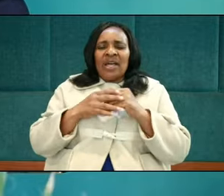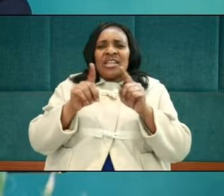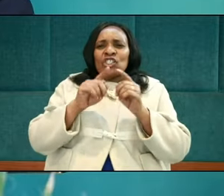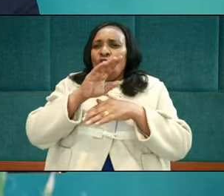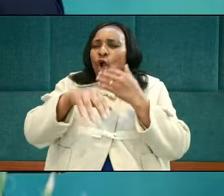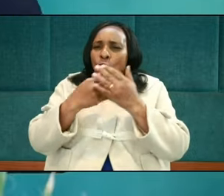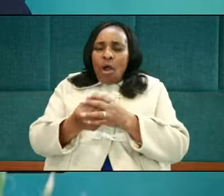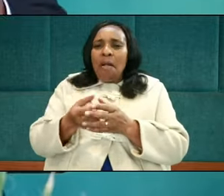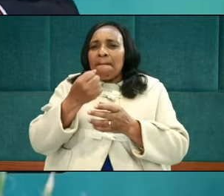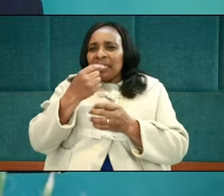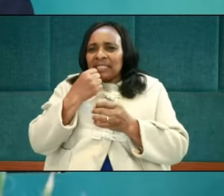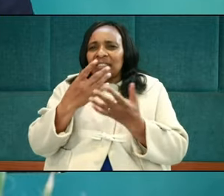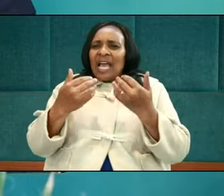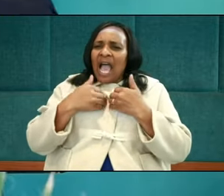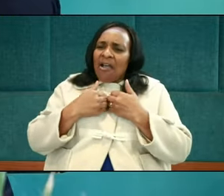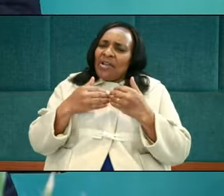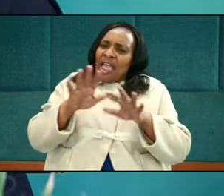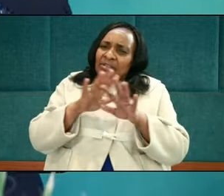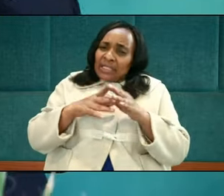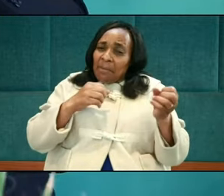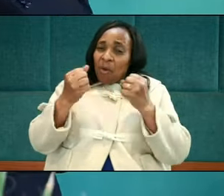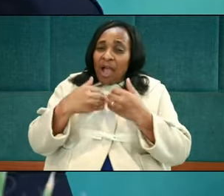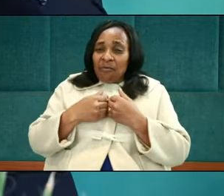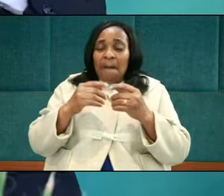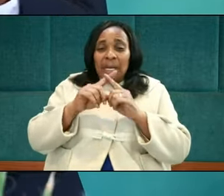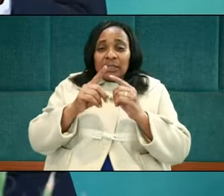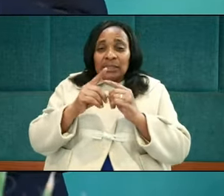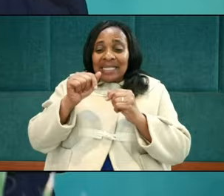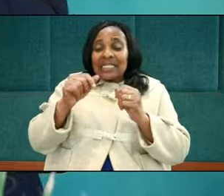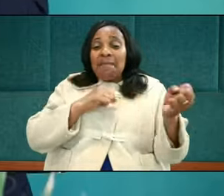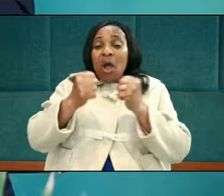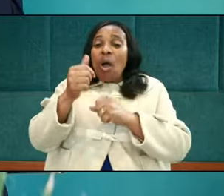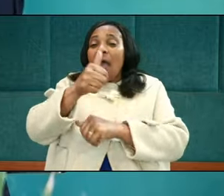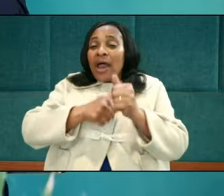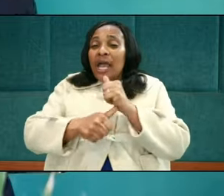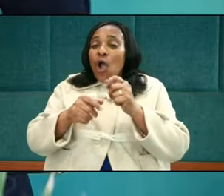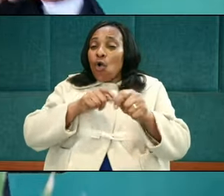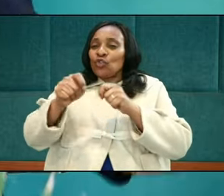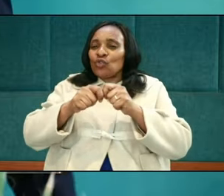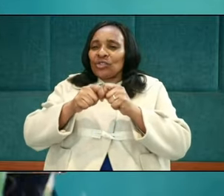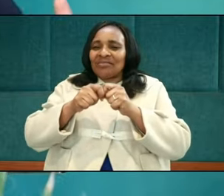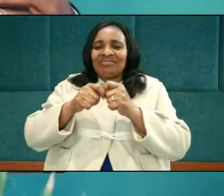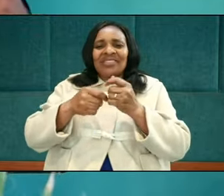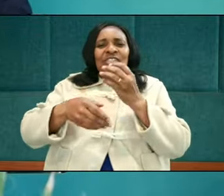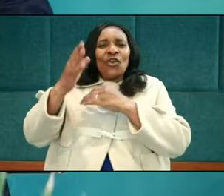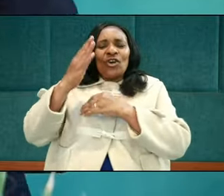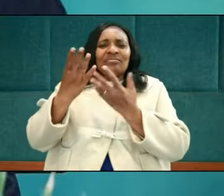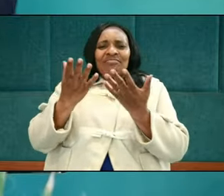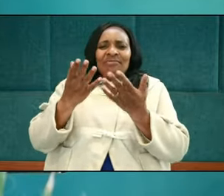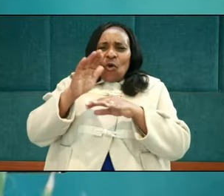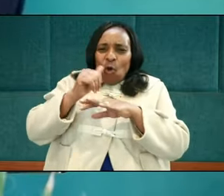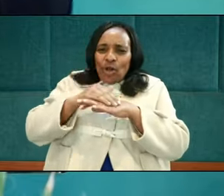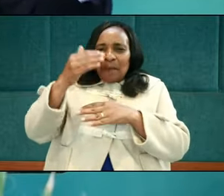the hearse, have power. But when that power is under control, it is called meekness. It is